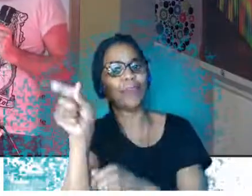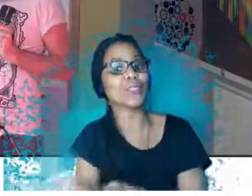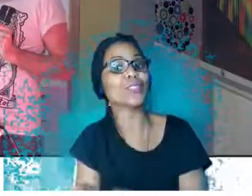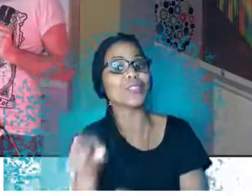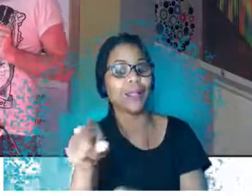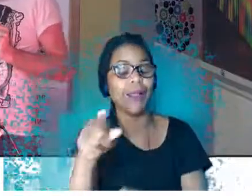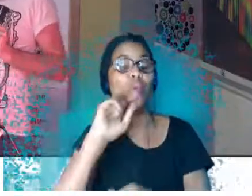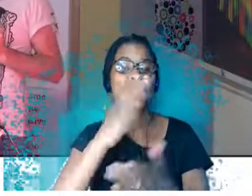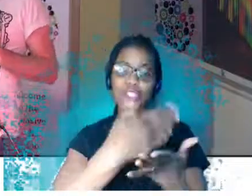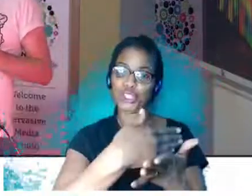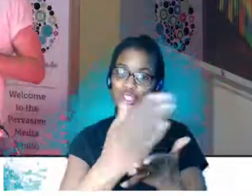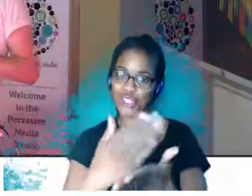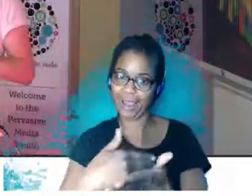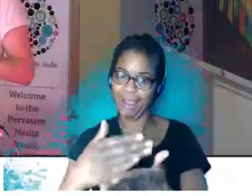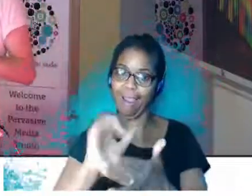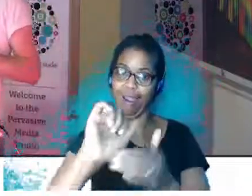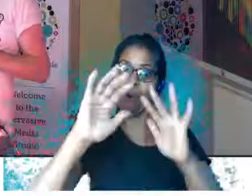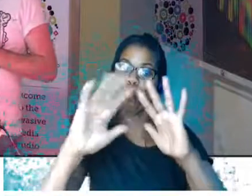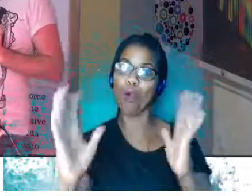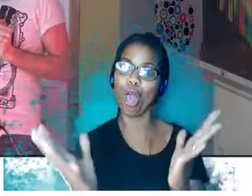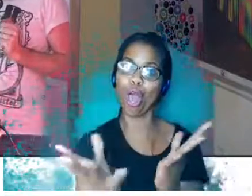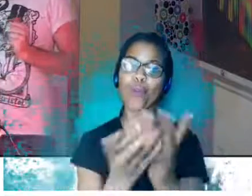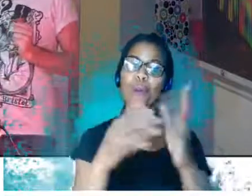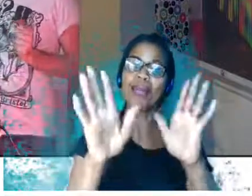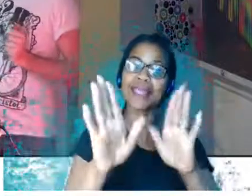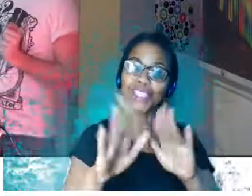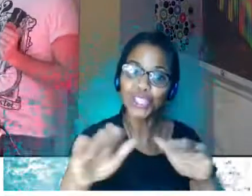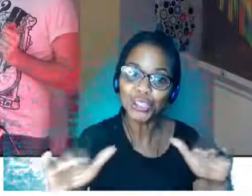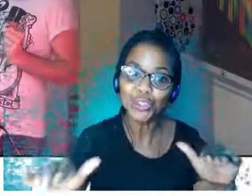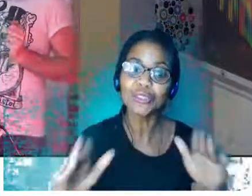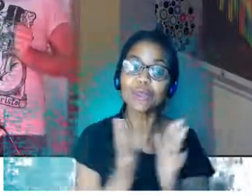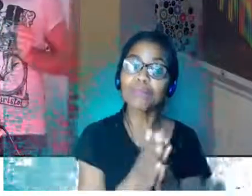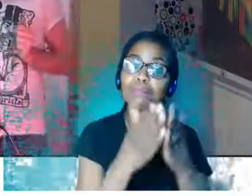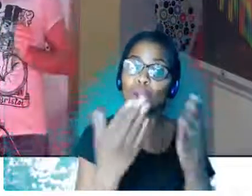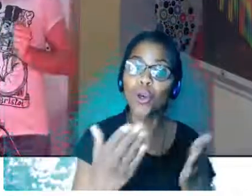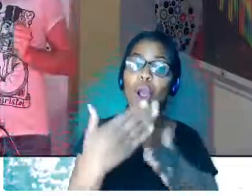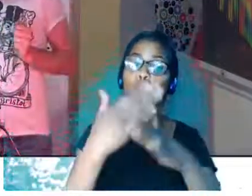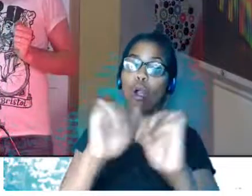a children's book, foster syndrome courses and workshops.